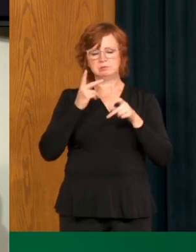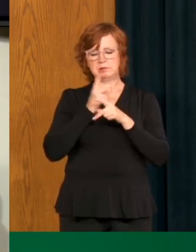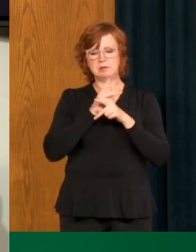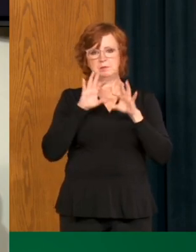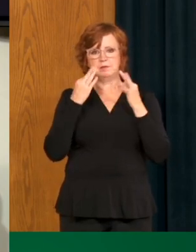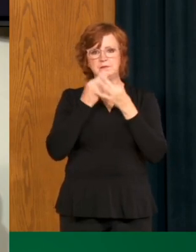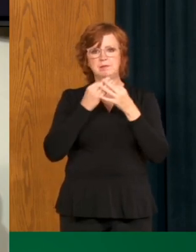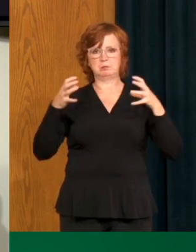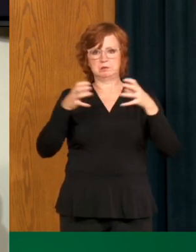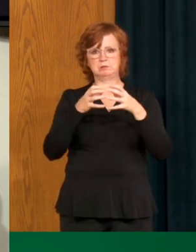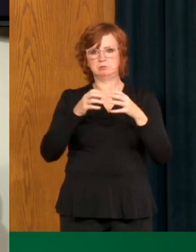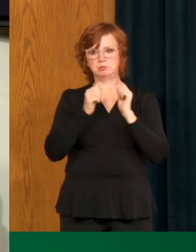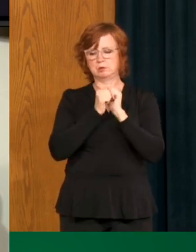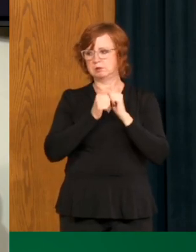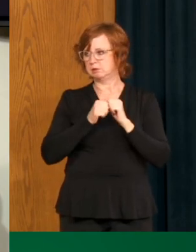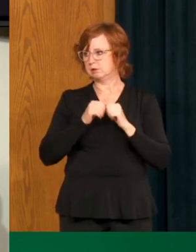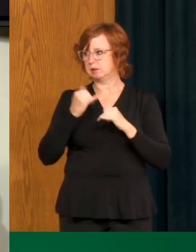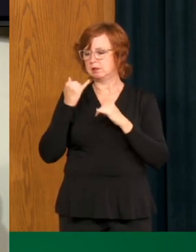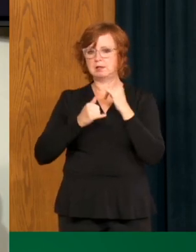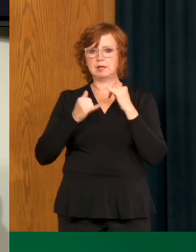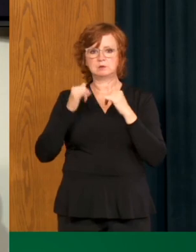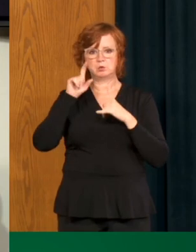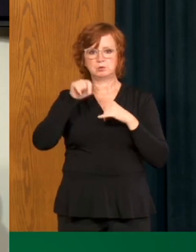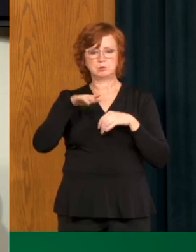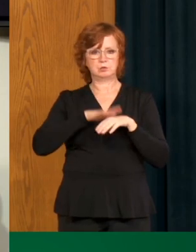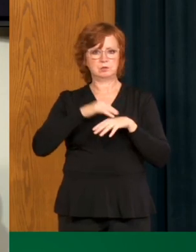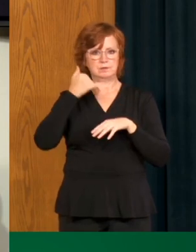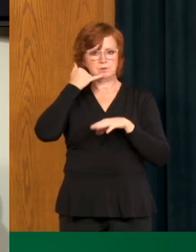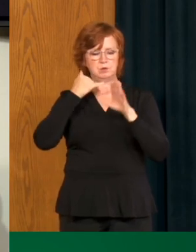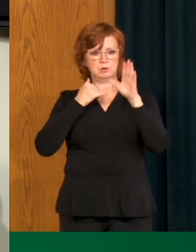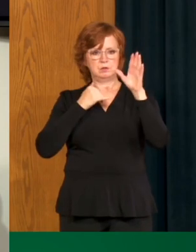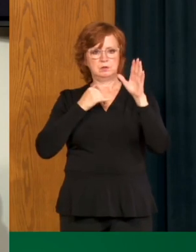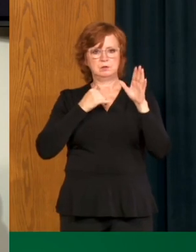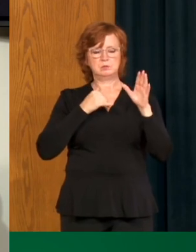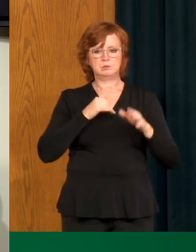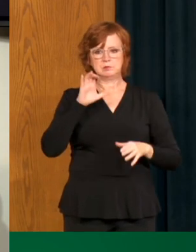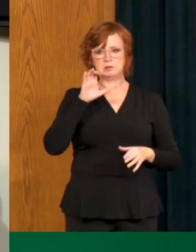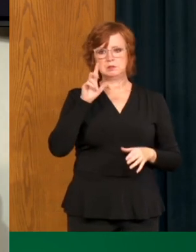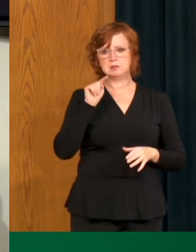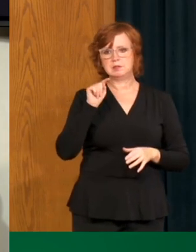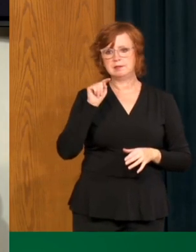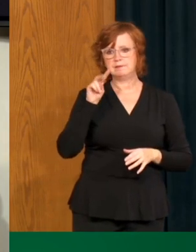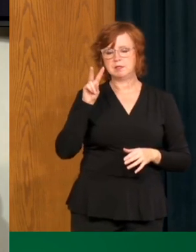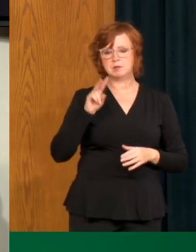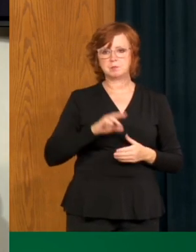And we'll take our last question on the phone line. We have Nicole DiDonato with CTV.